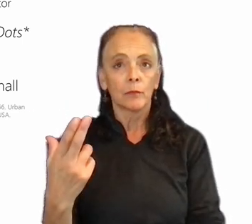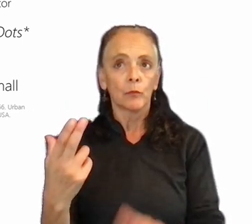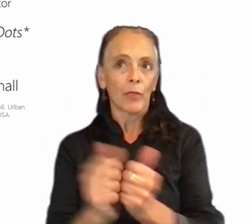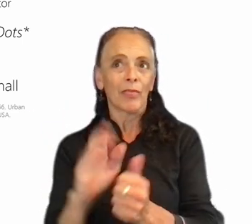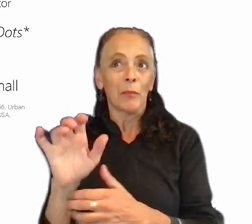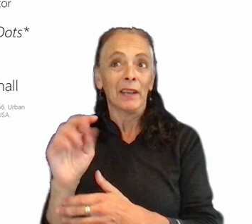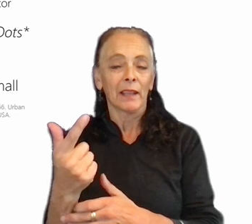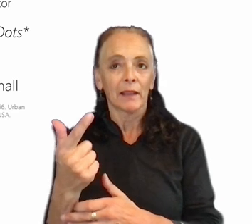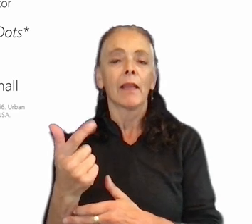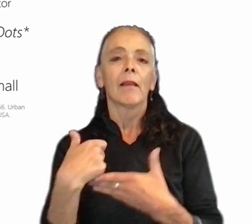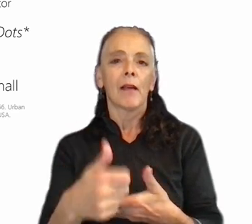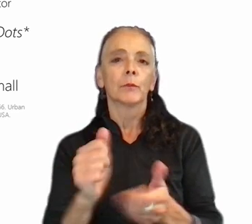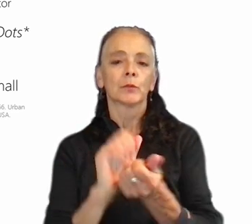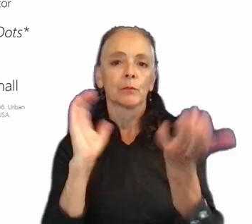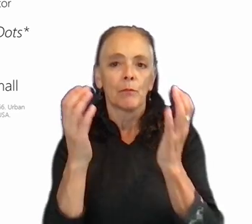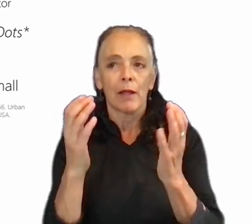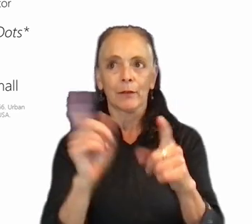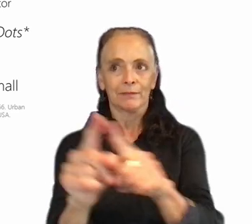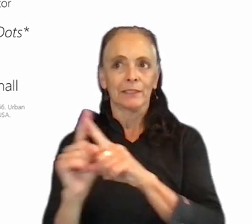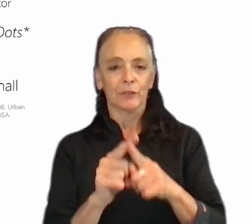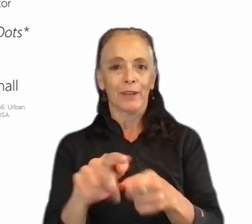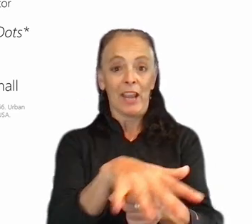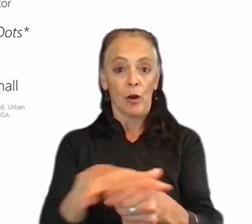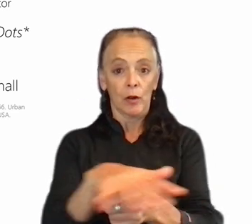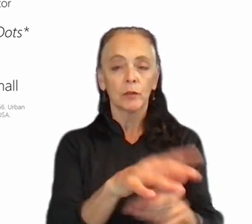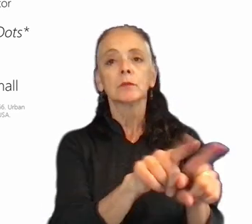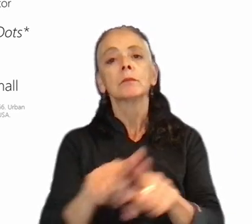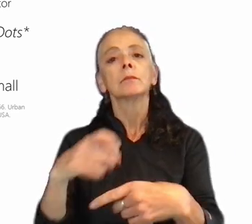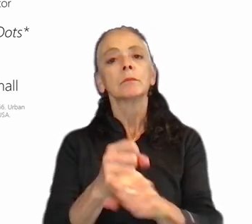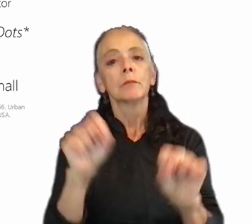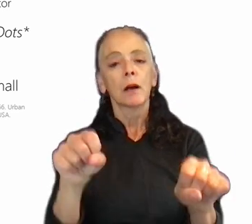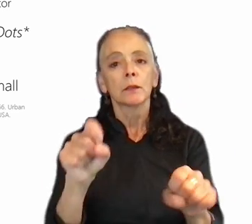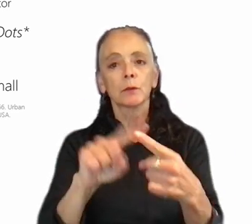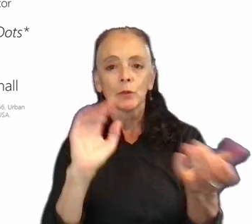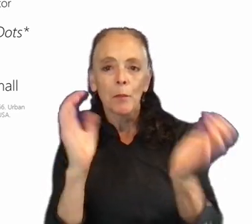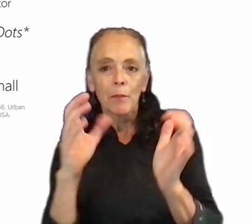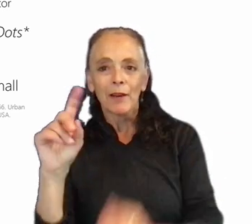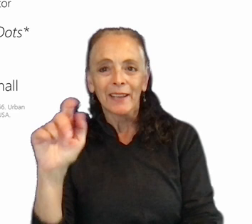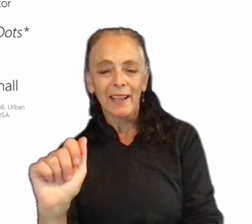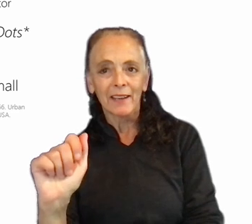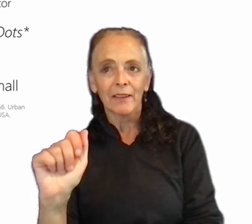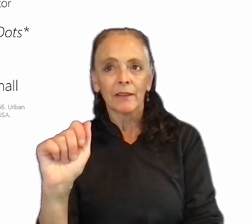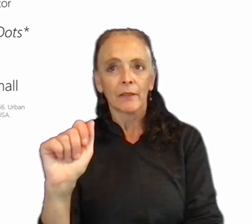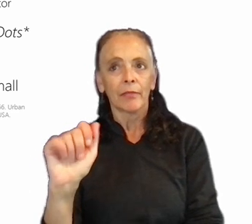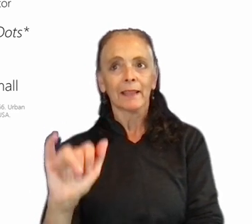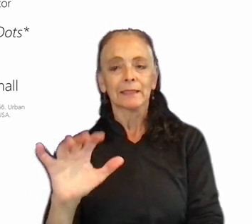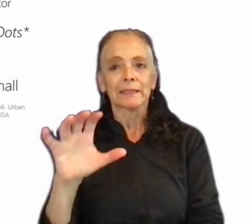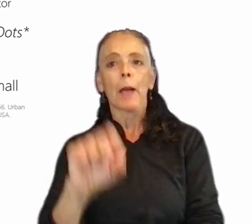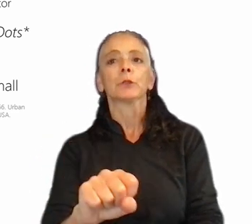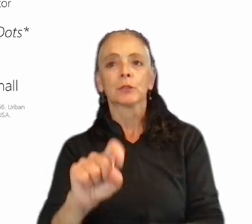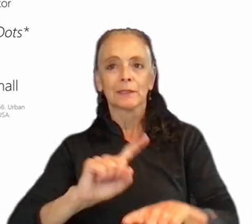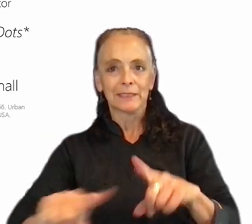comparisons across areas and also makes it possible to compare data which has been captured at different